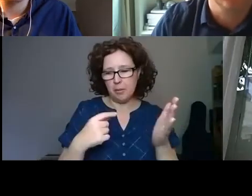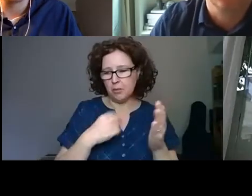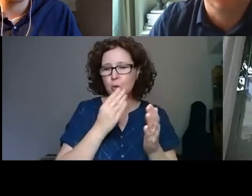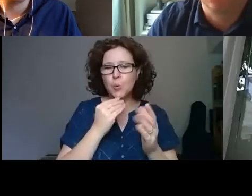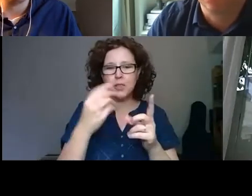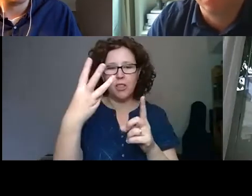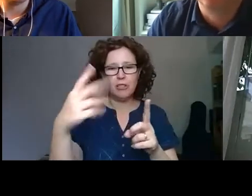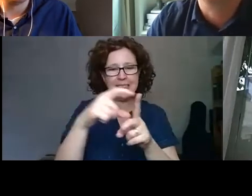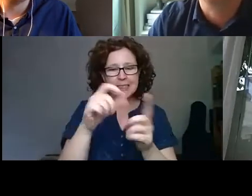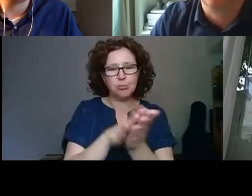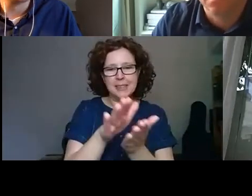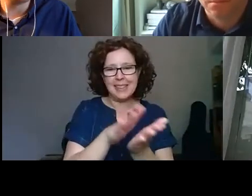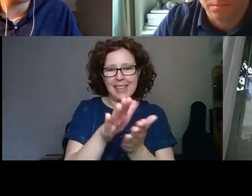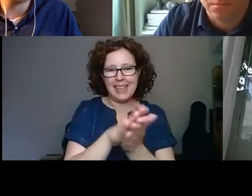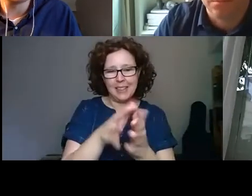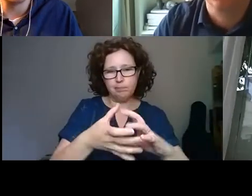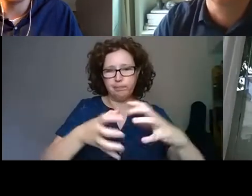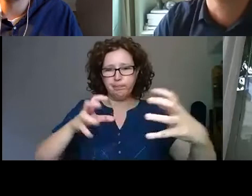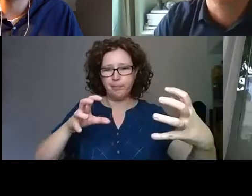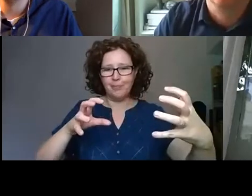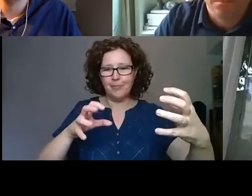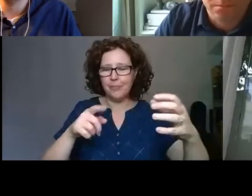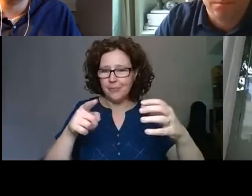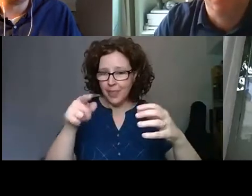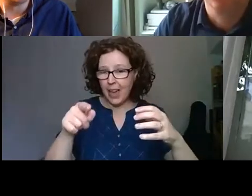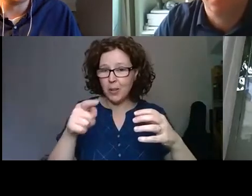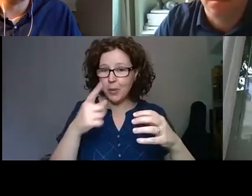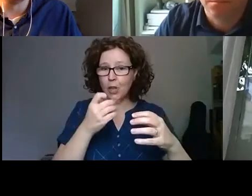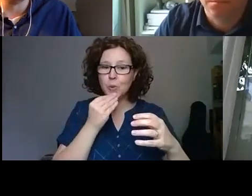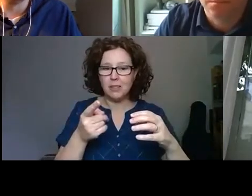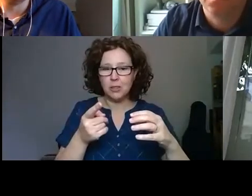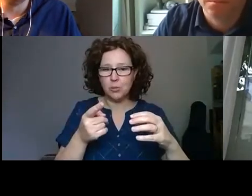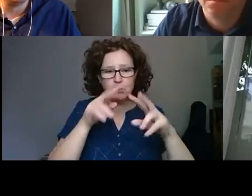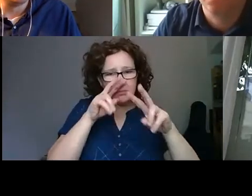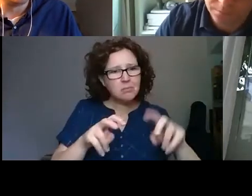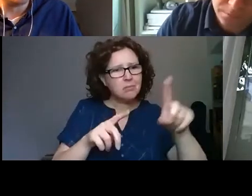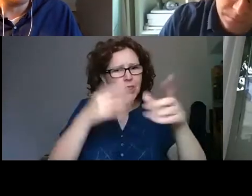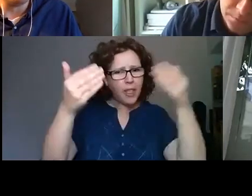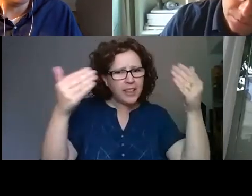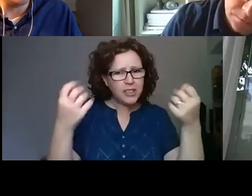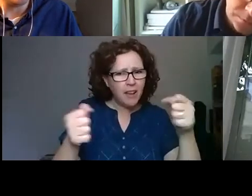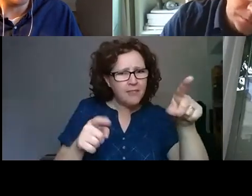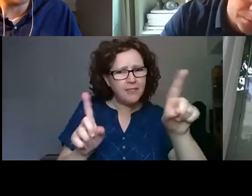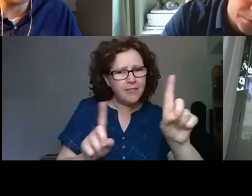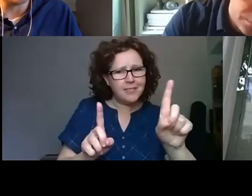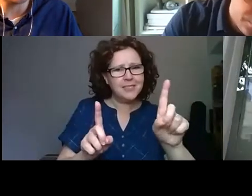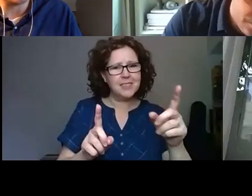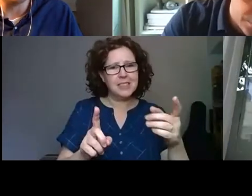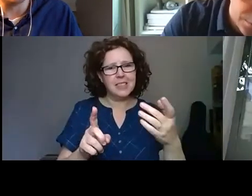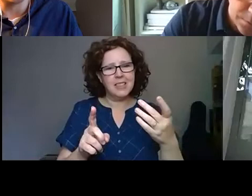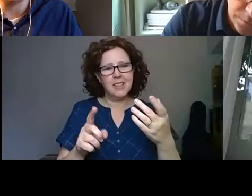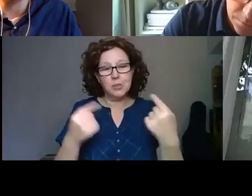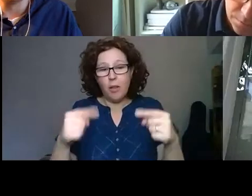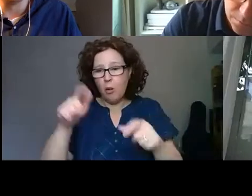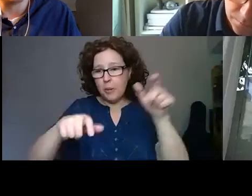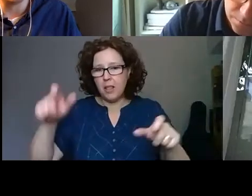as a method to explore museums' collections, to re-imagine them, to allow participants to